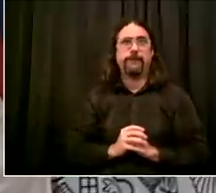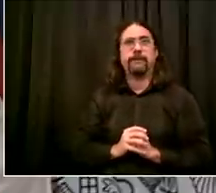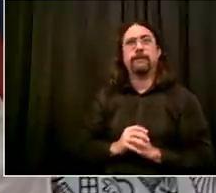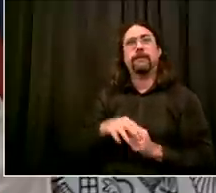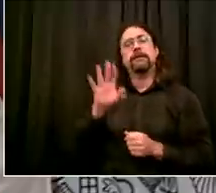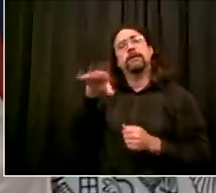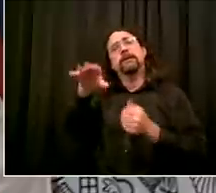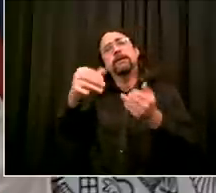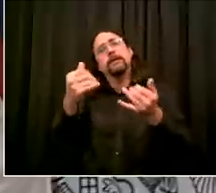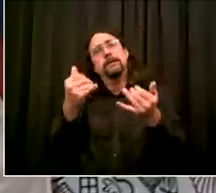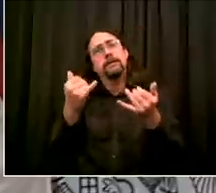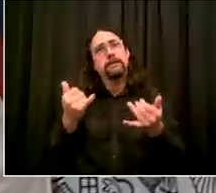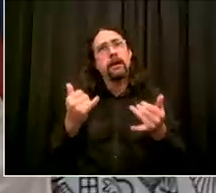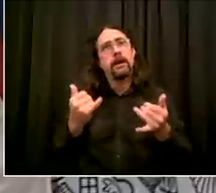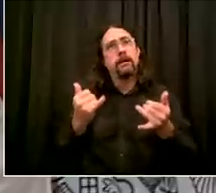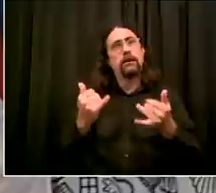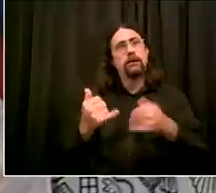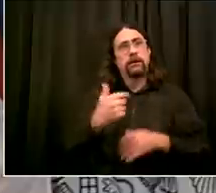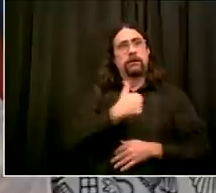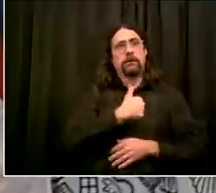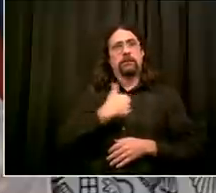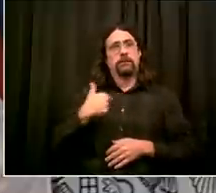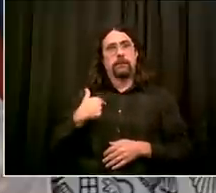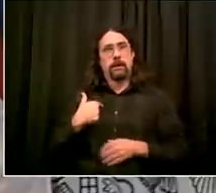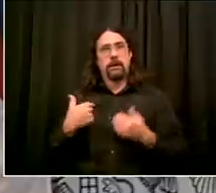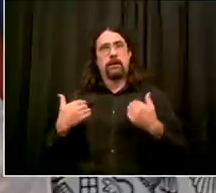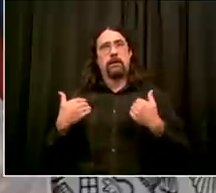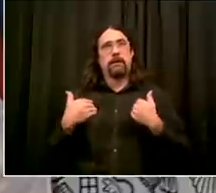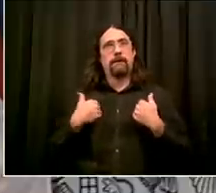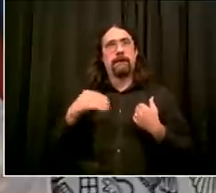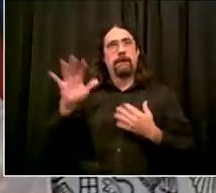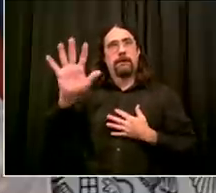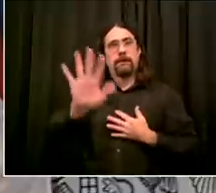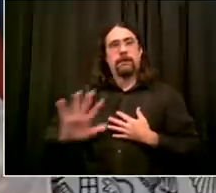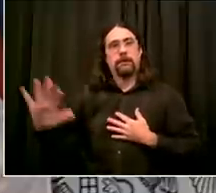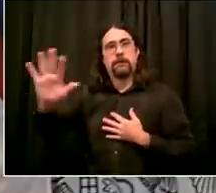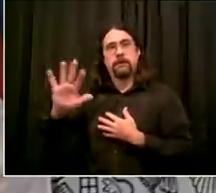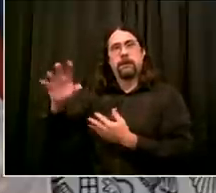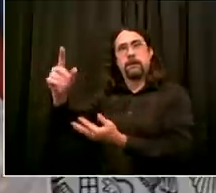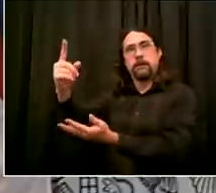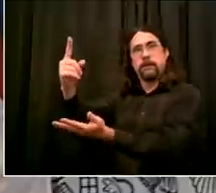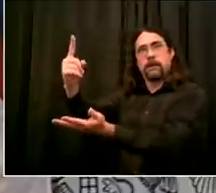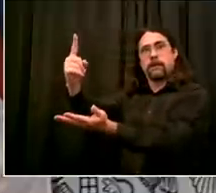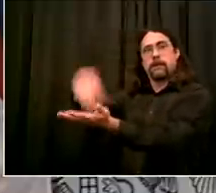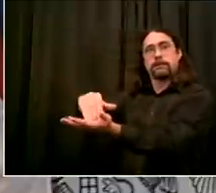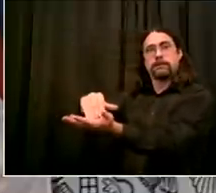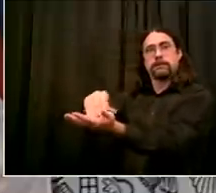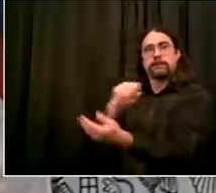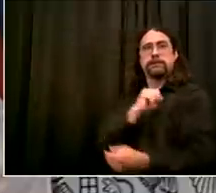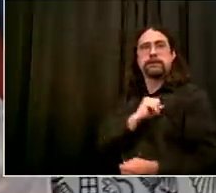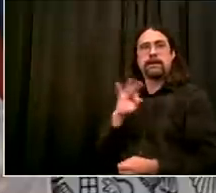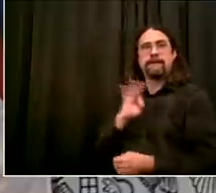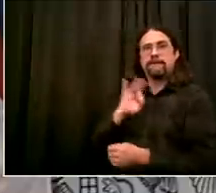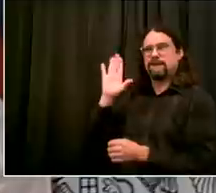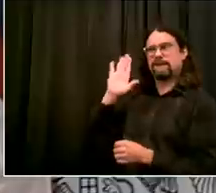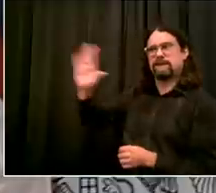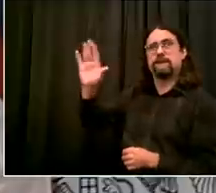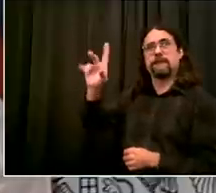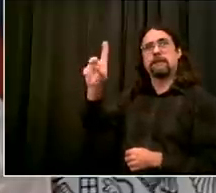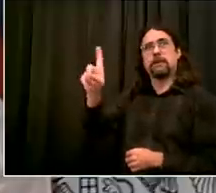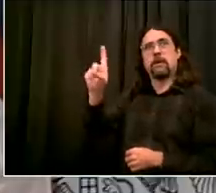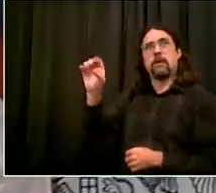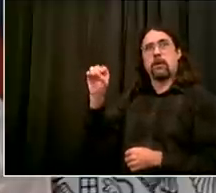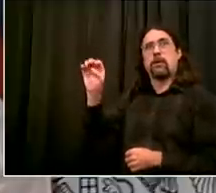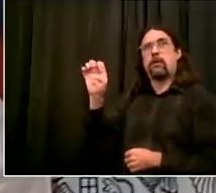classrooms that's working smoothly the substitute pool is over five thousand who have been substitutes in our system who are